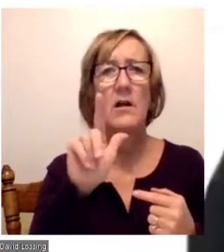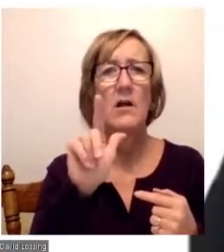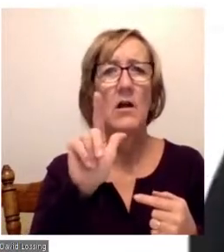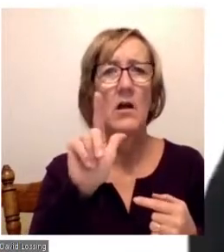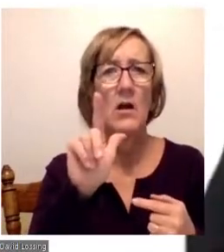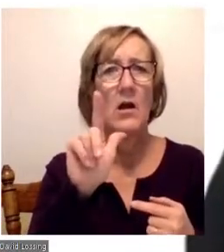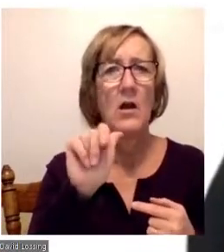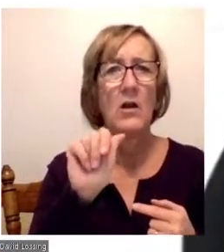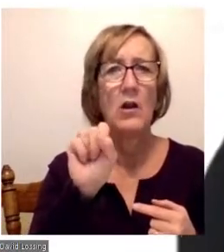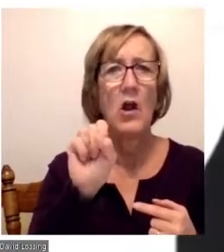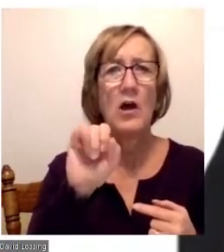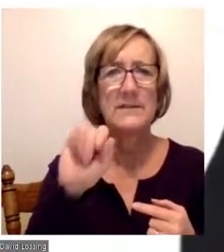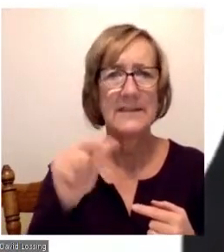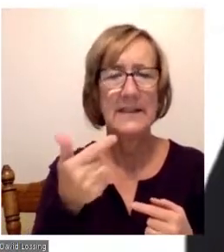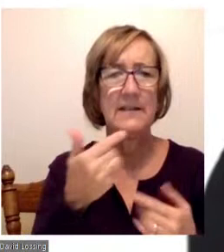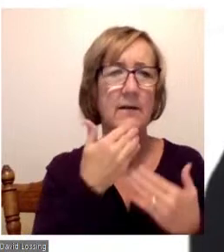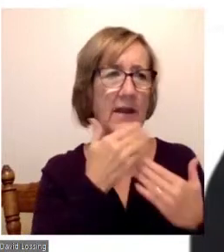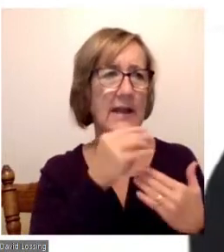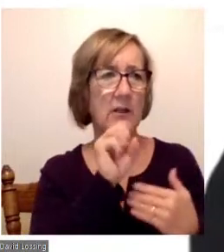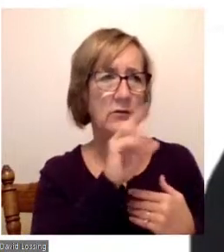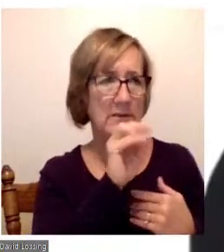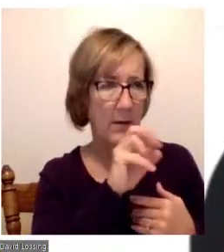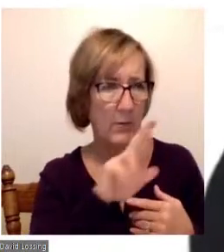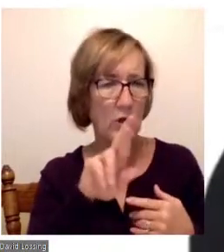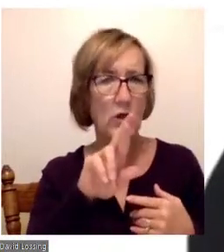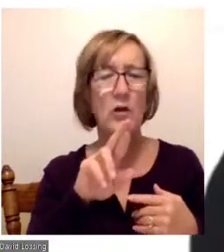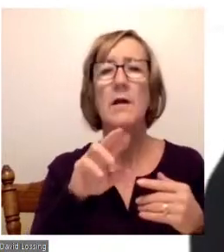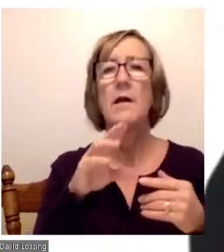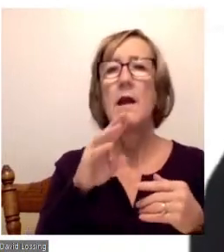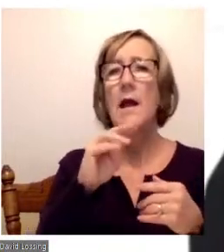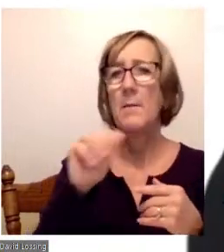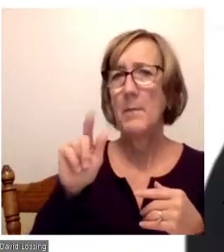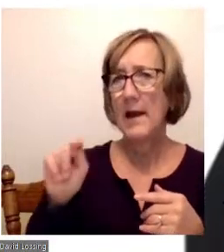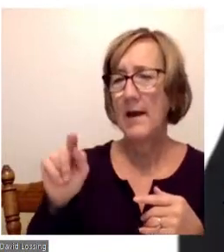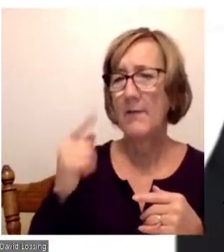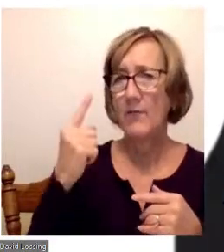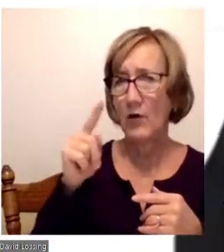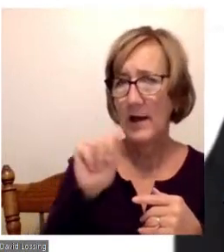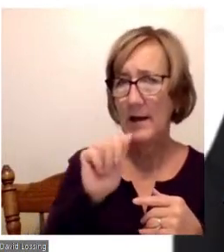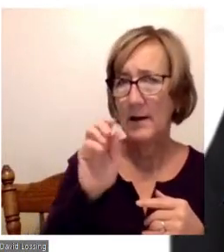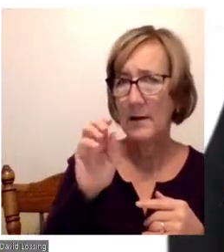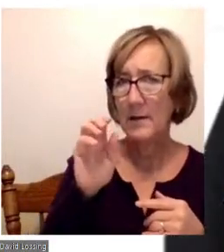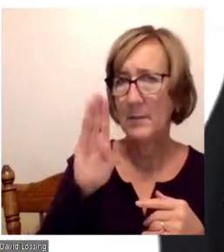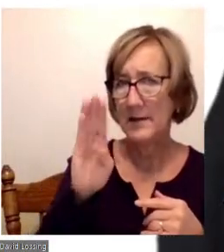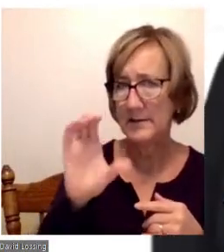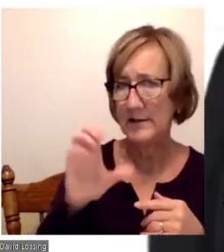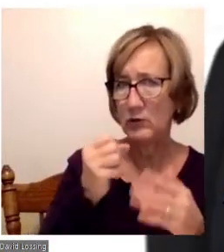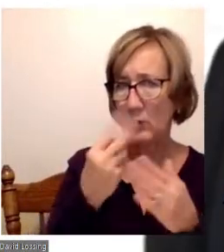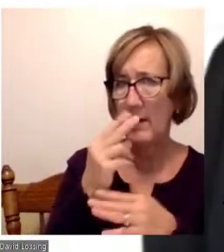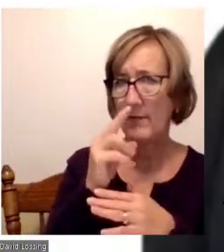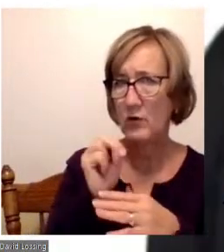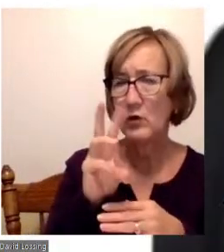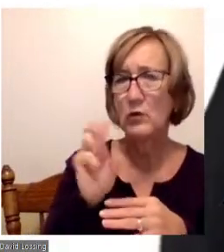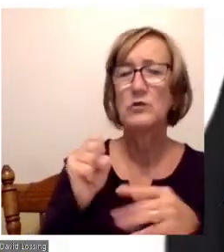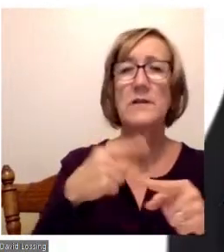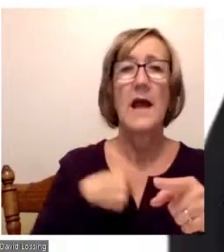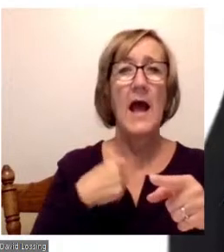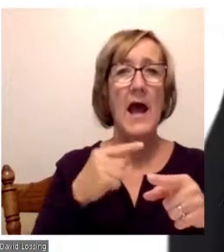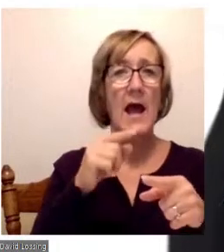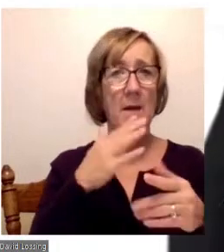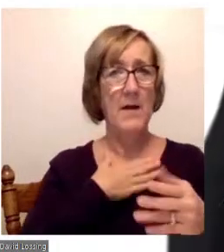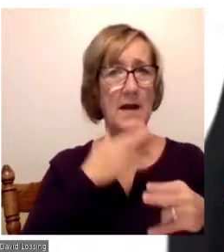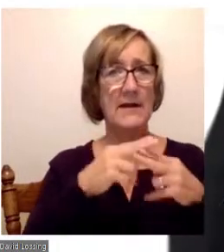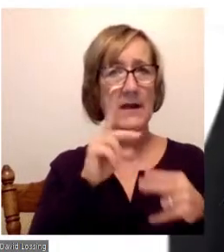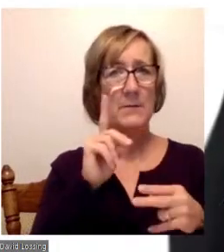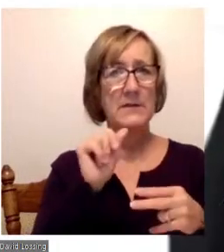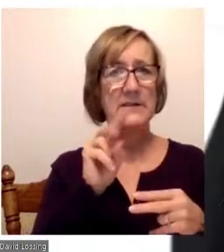you, Summer. And Matt from ABC12 News for hosting the forum today. My name is David Lossing. I'm running for one of the open